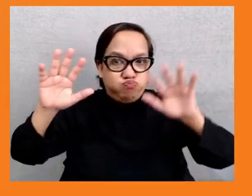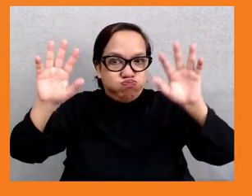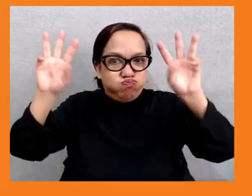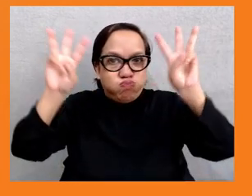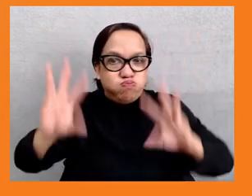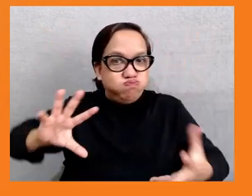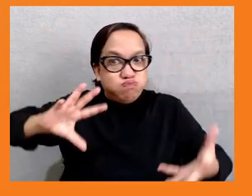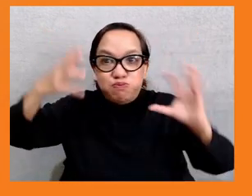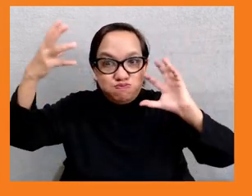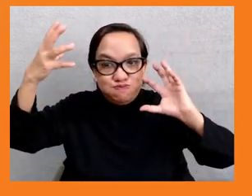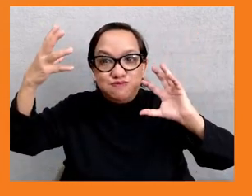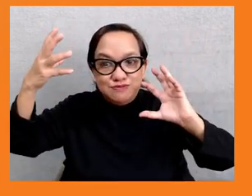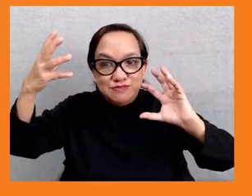thing